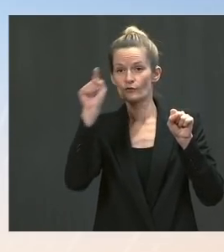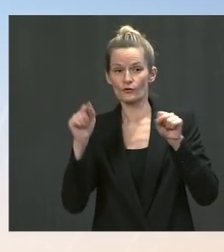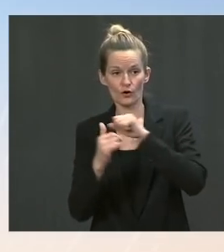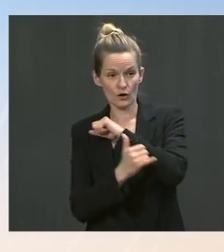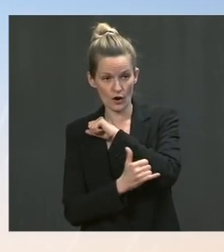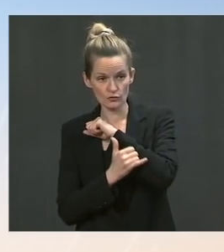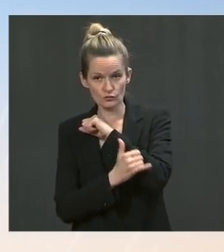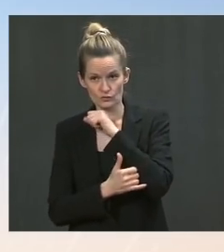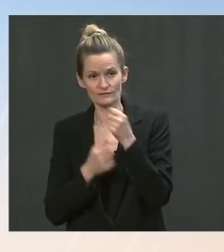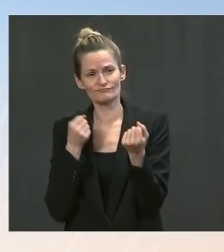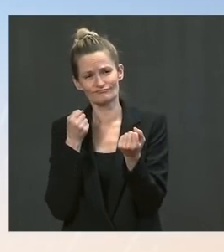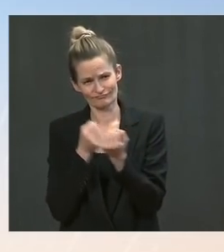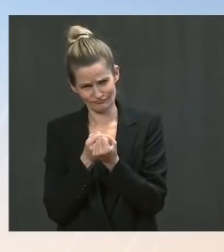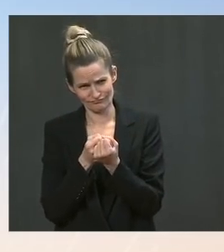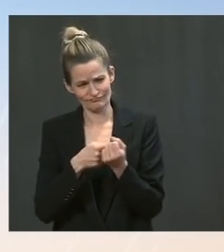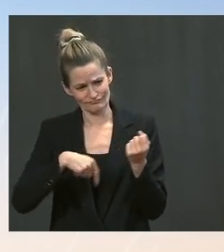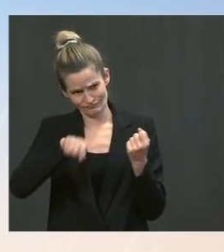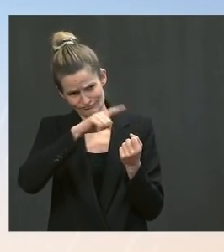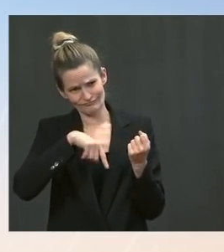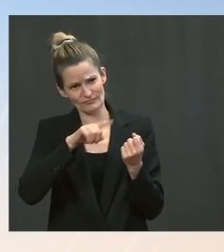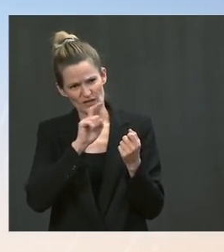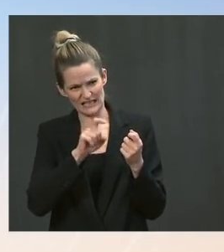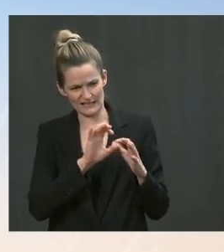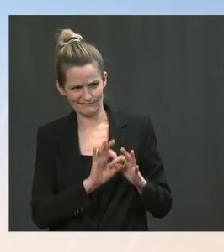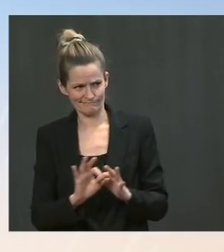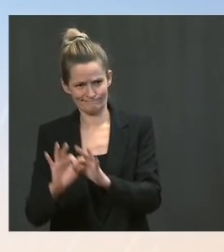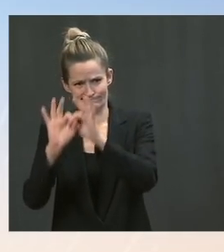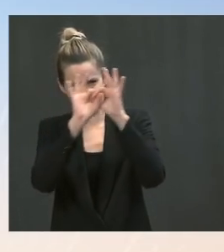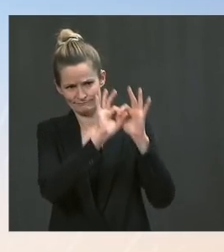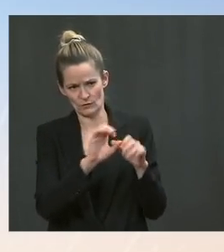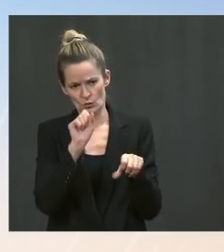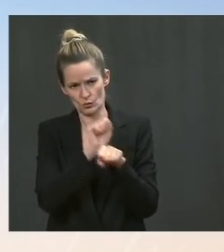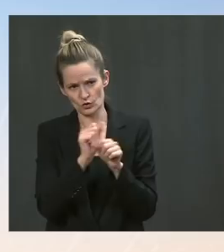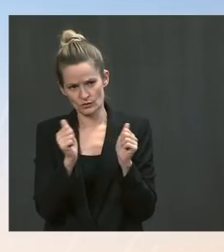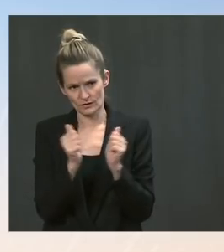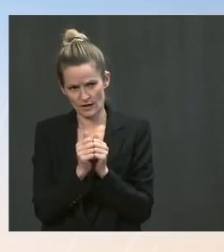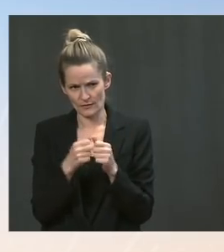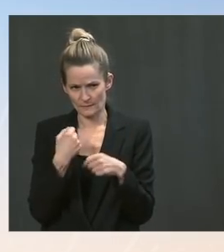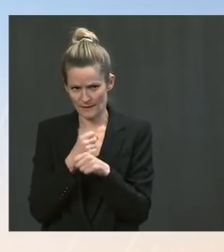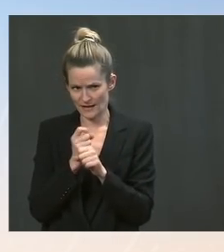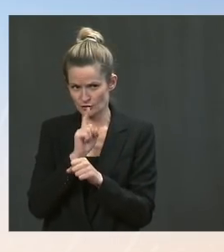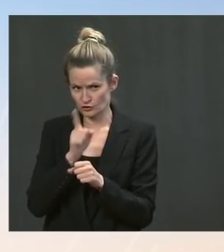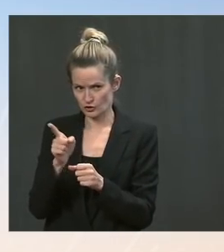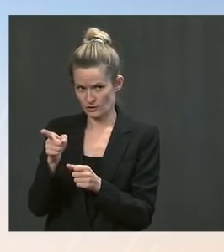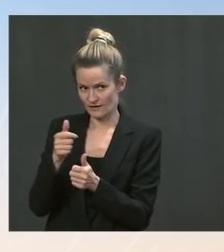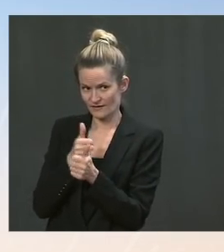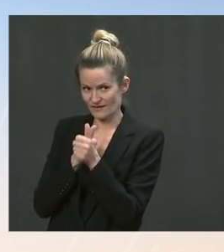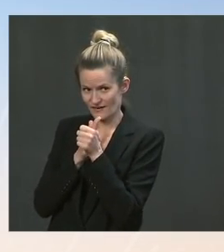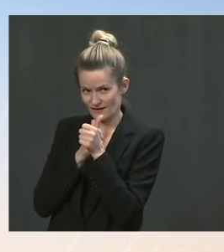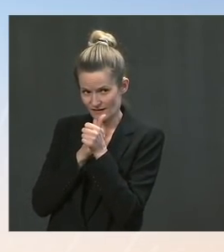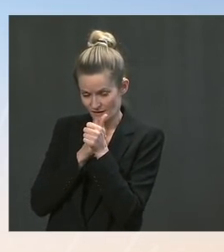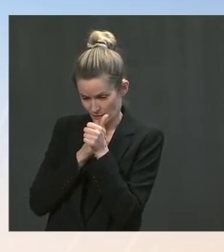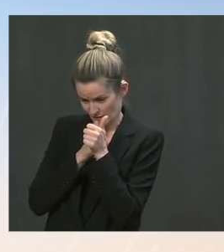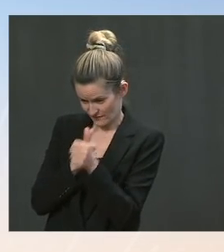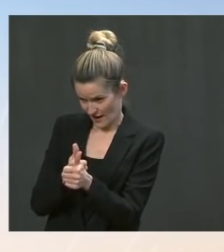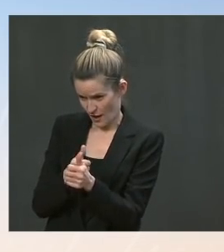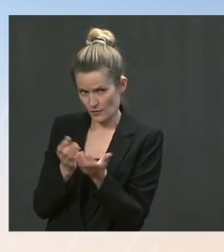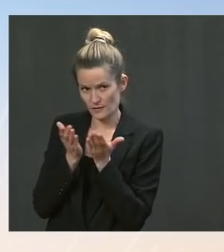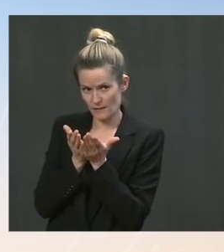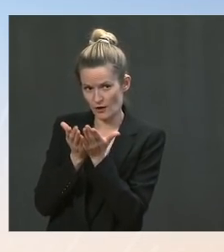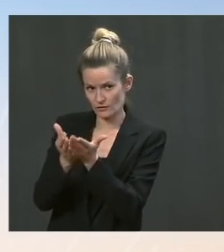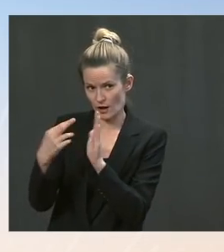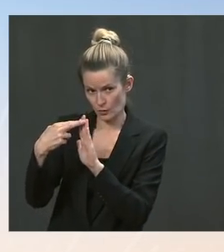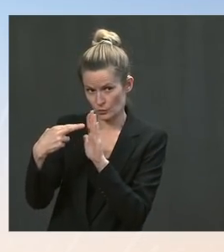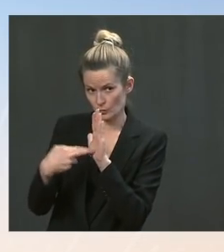issued a statement standing united in our commitment to maritime security and the protection of commercial shipping. As outlined in the statement, we